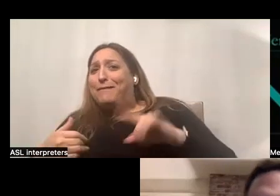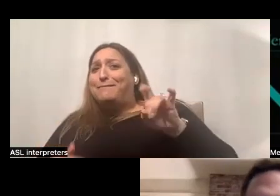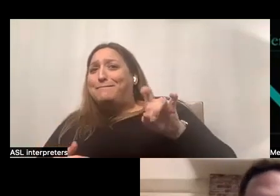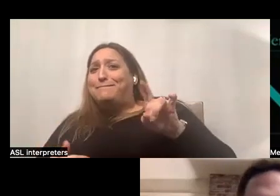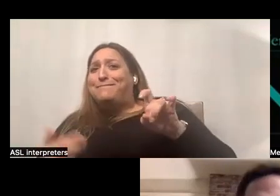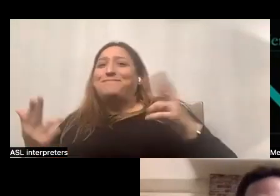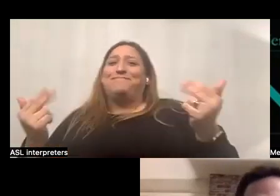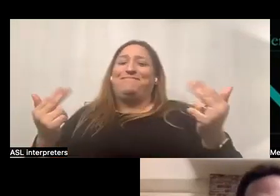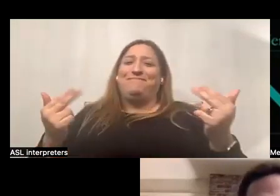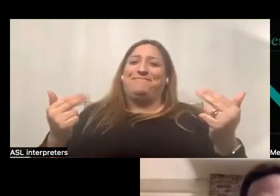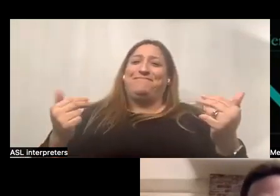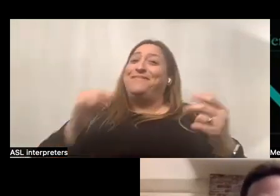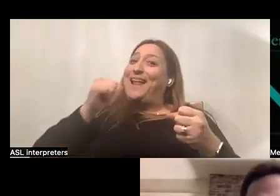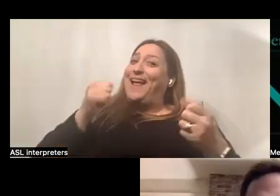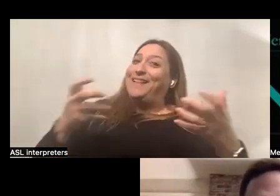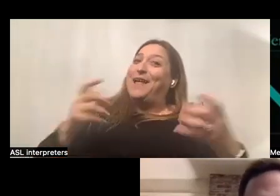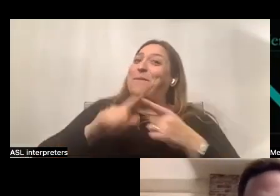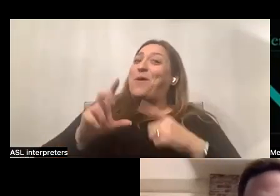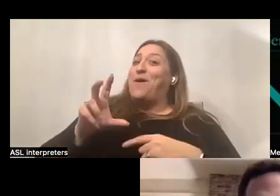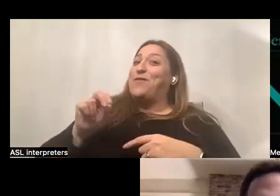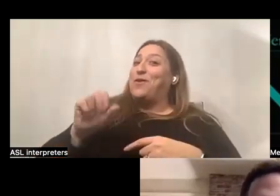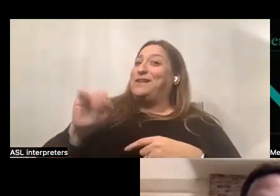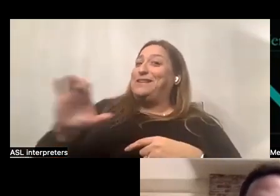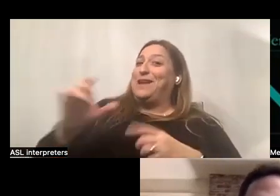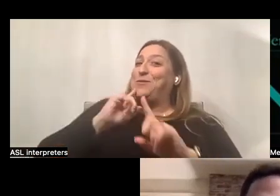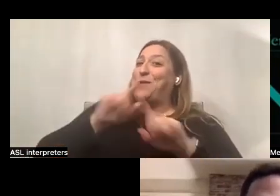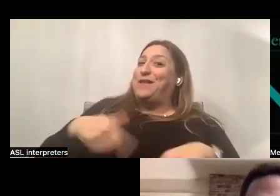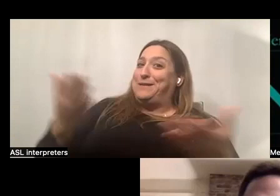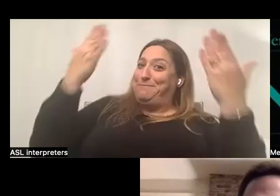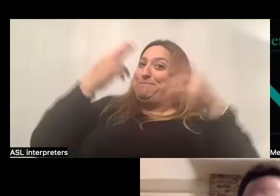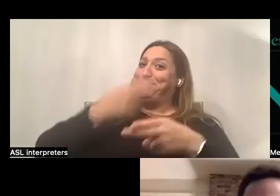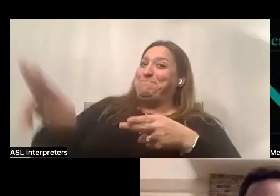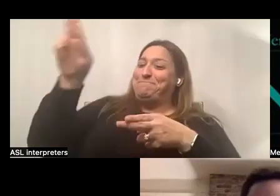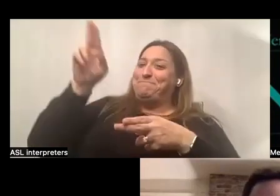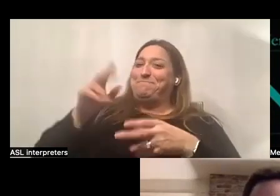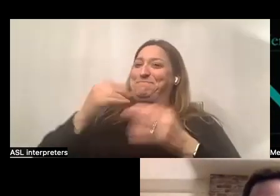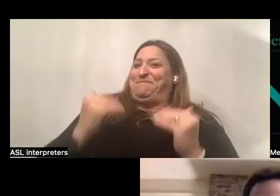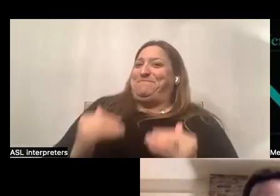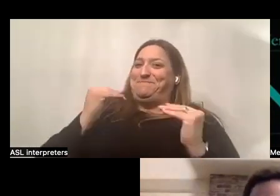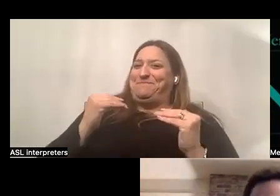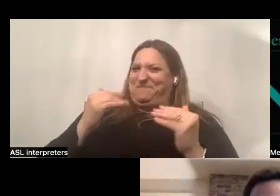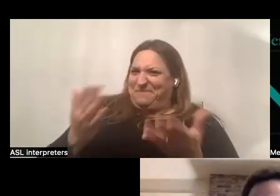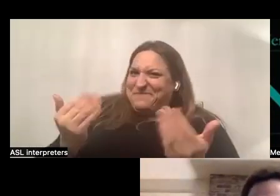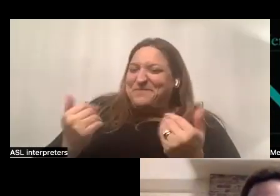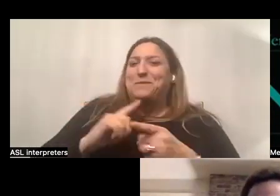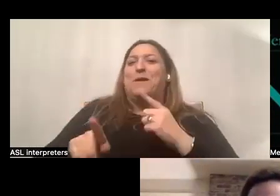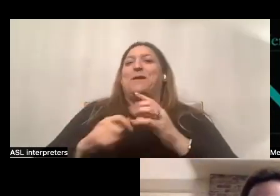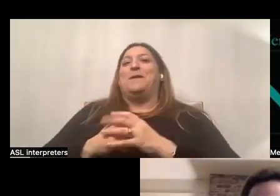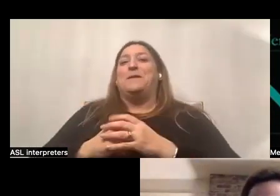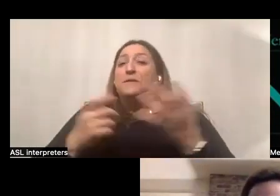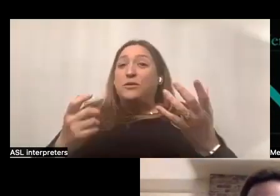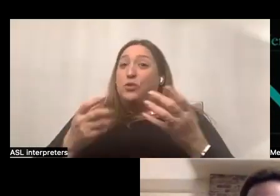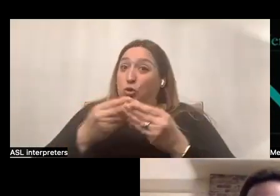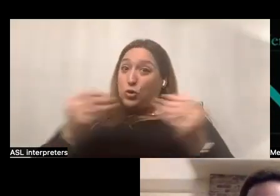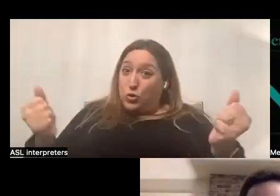have a lot of time. Give me 30 seconds to answer that question, Patty. Maybe we should have started, but is it a solution